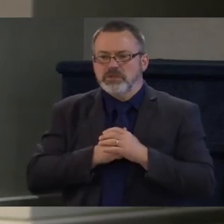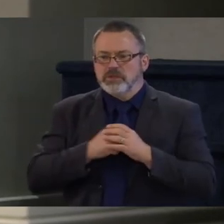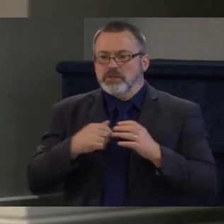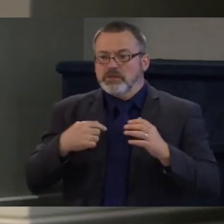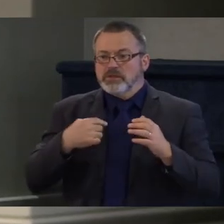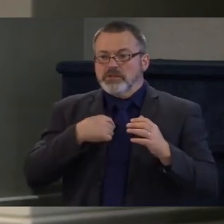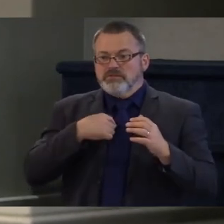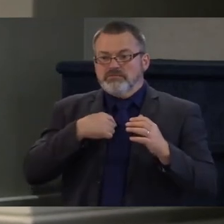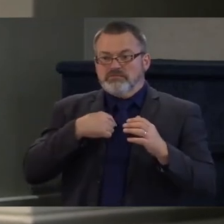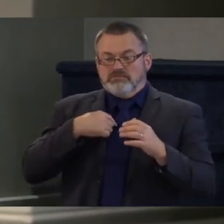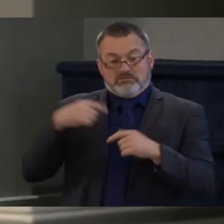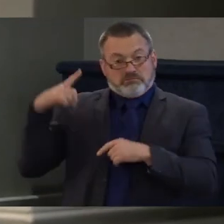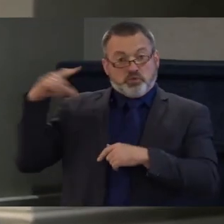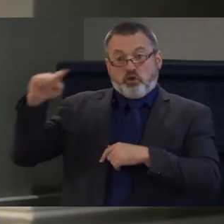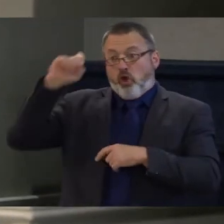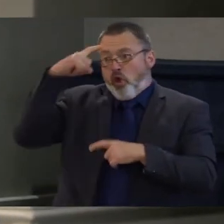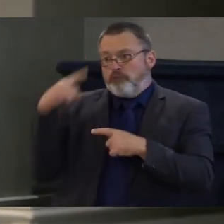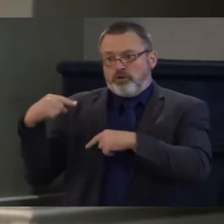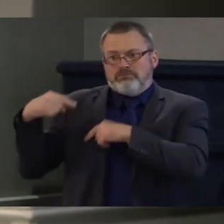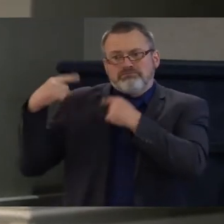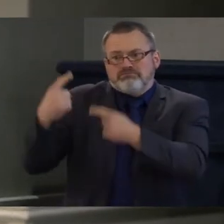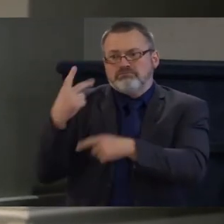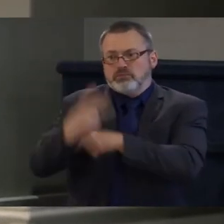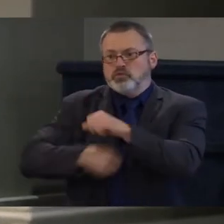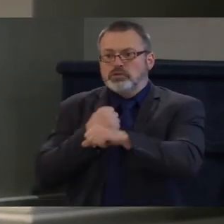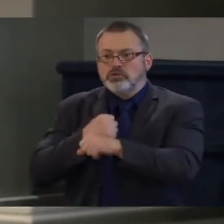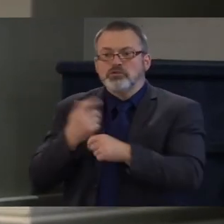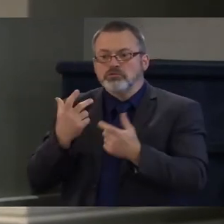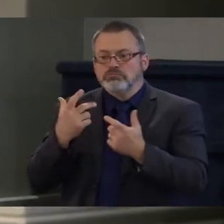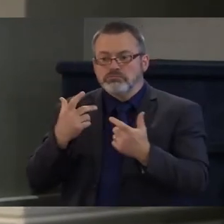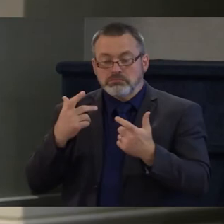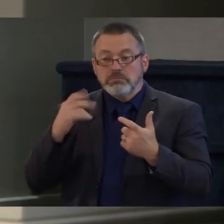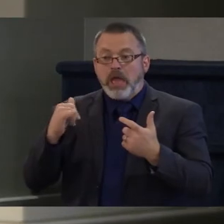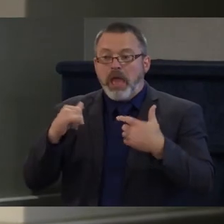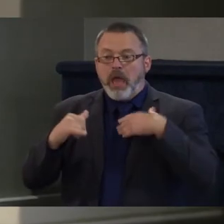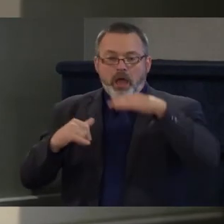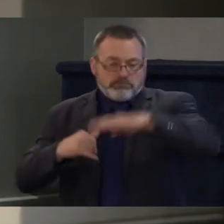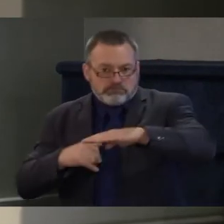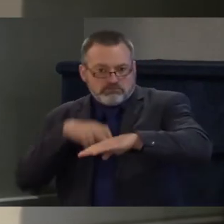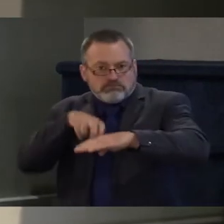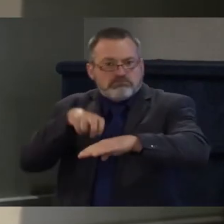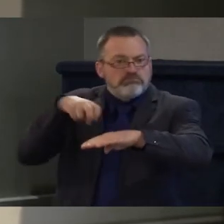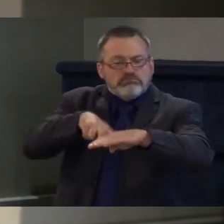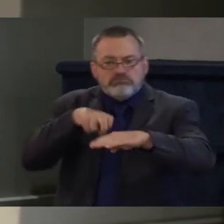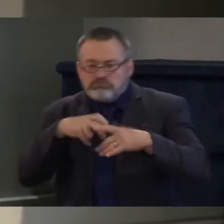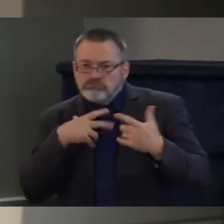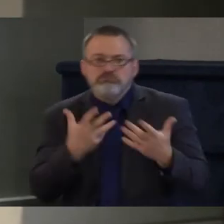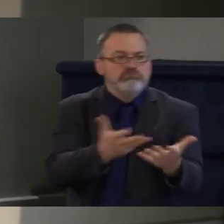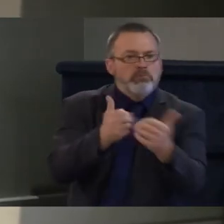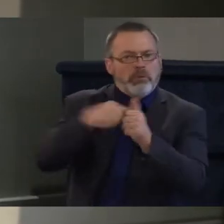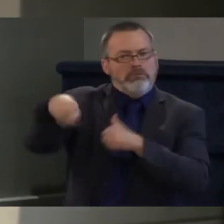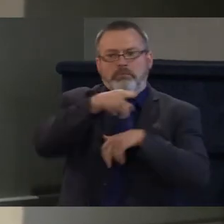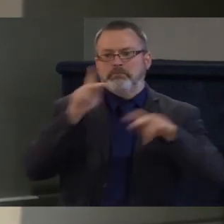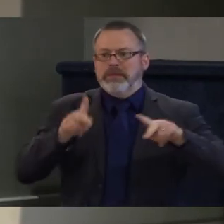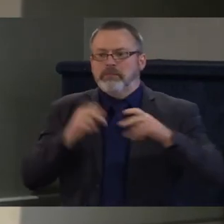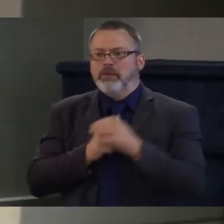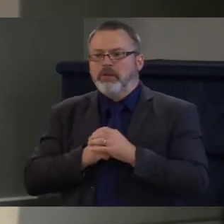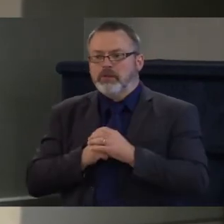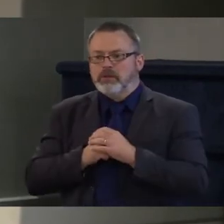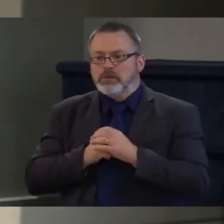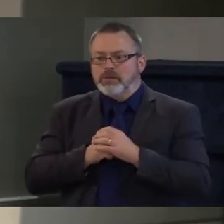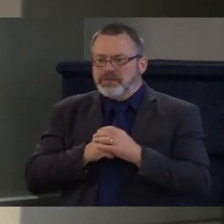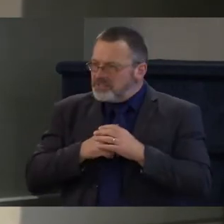governor creating a seat at the table series and actively trying to seek out those who aren't the table at the table here in the state and bringing them to the table